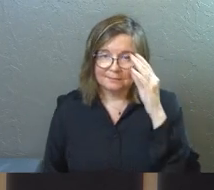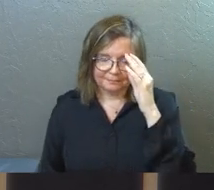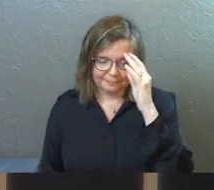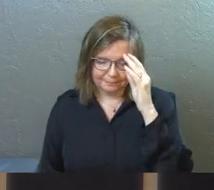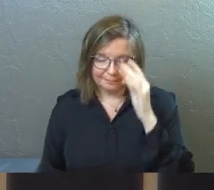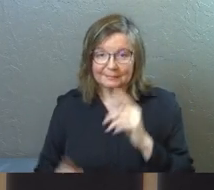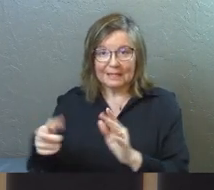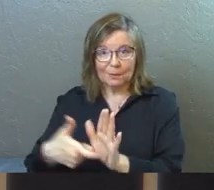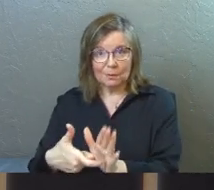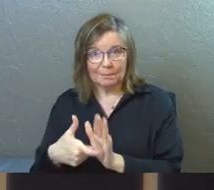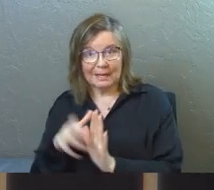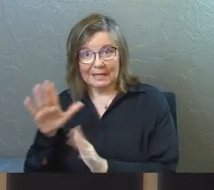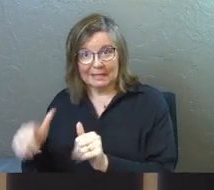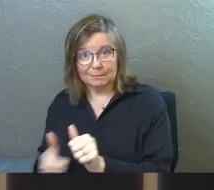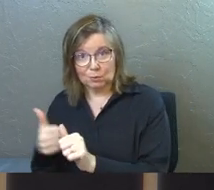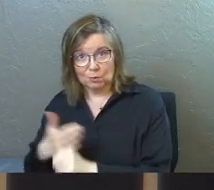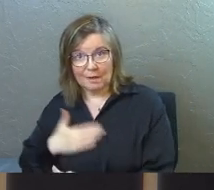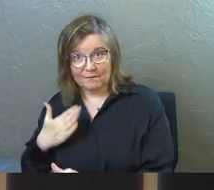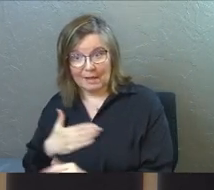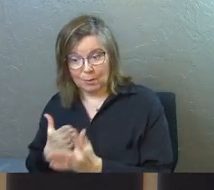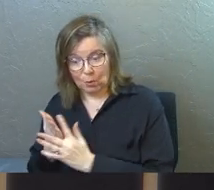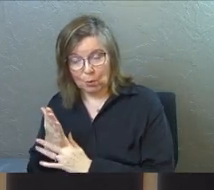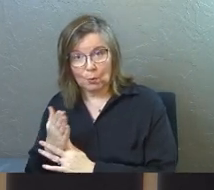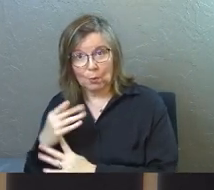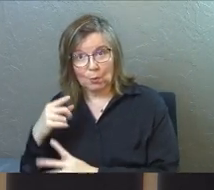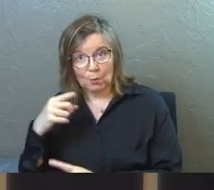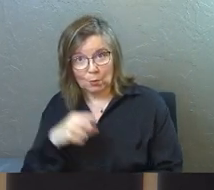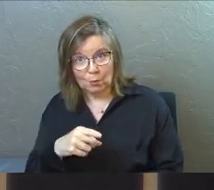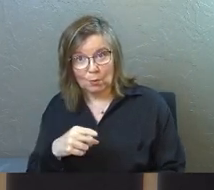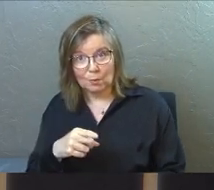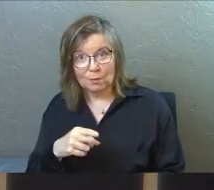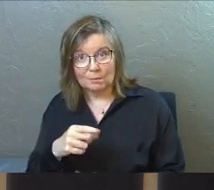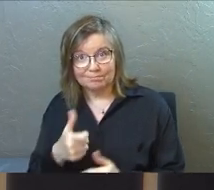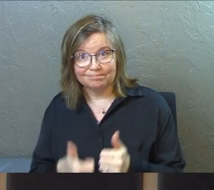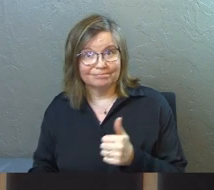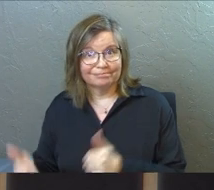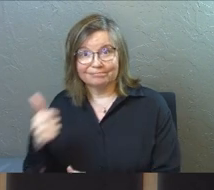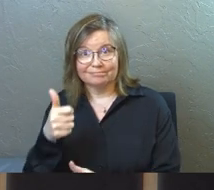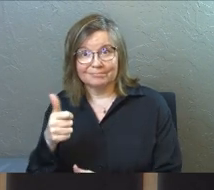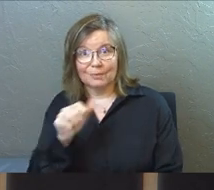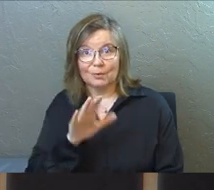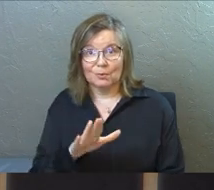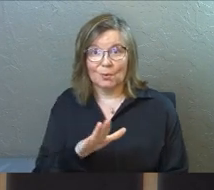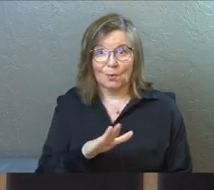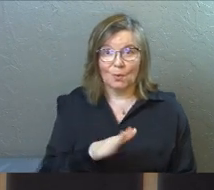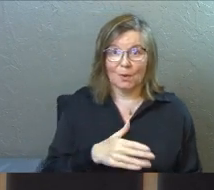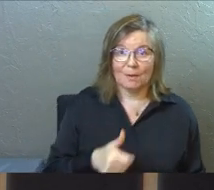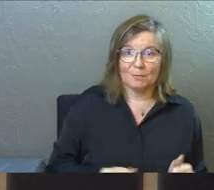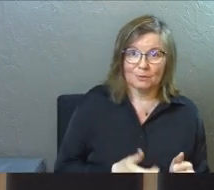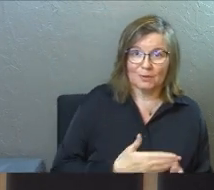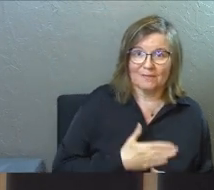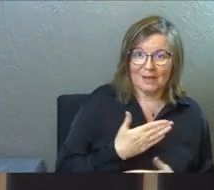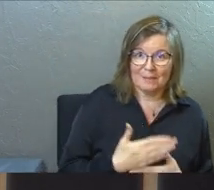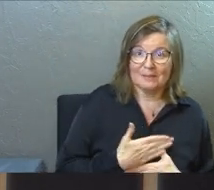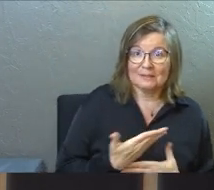He will demand that his pursuit of happiness through you trumps your pursuit of happiness.